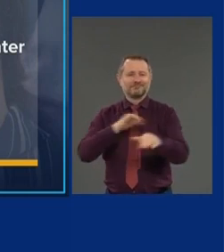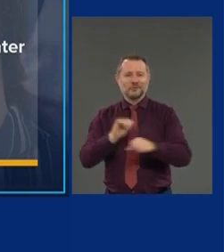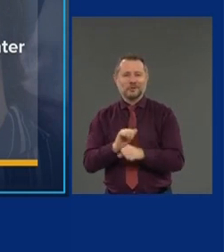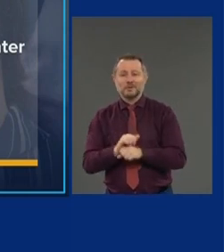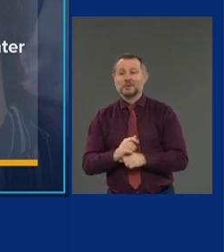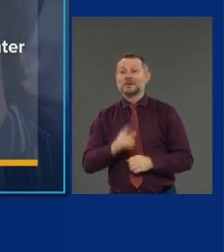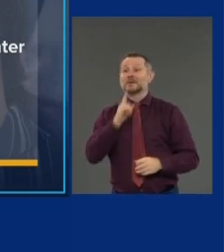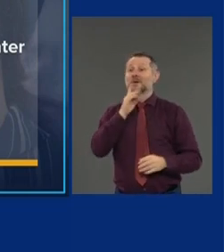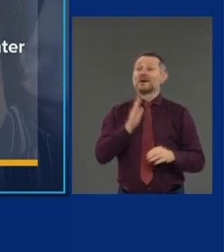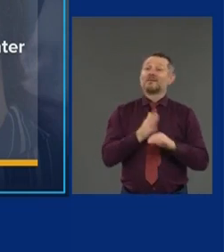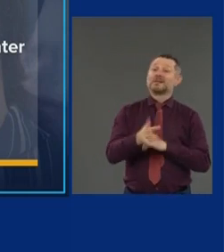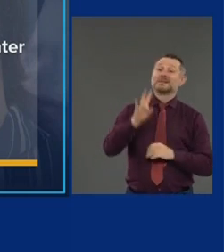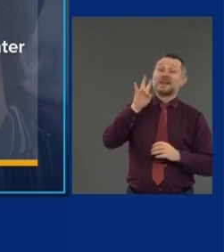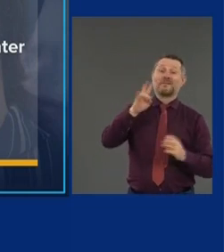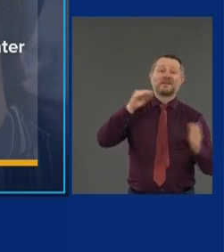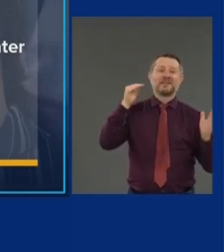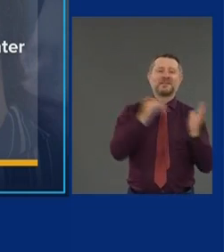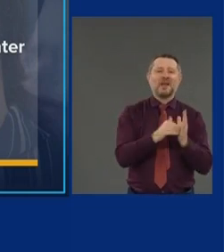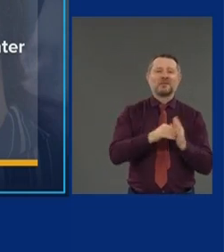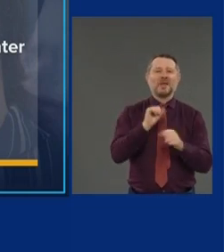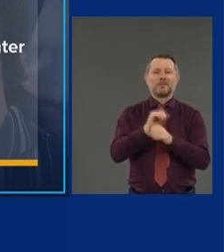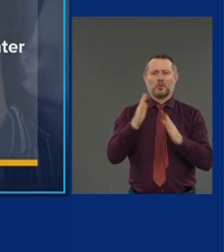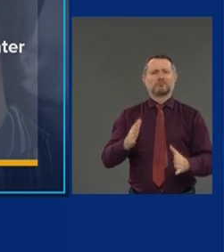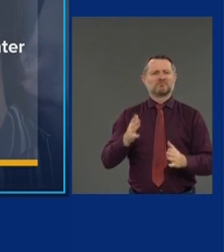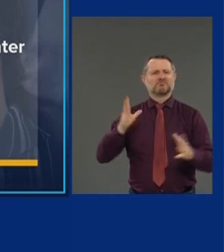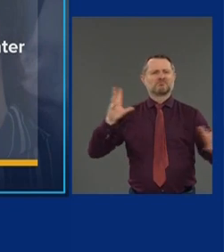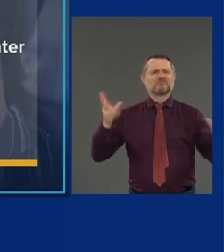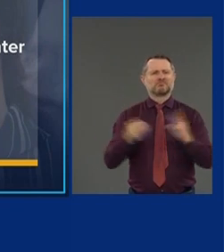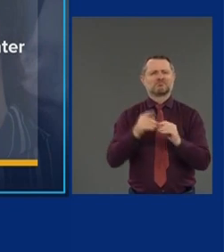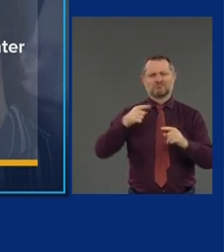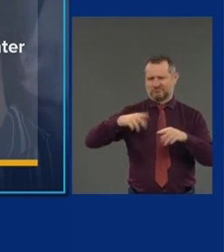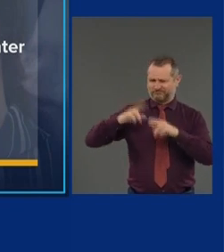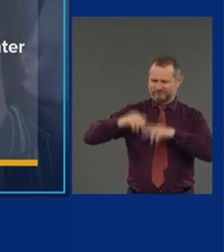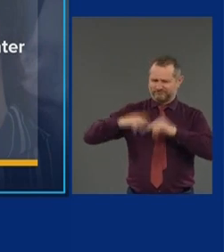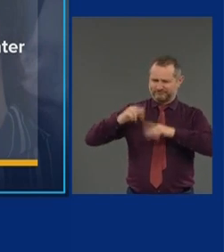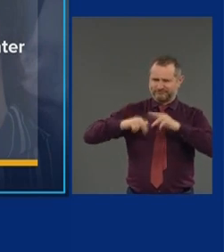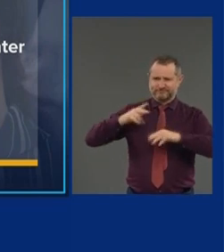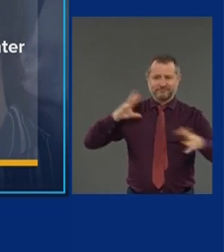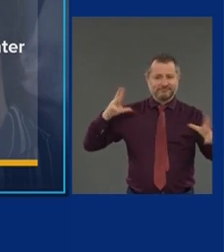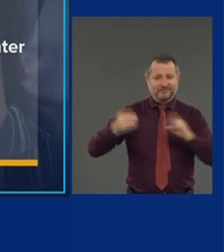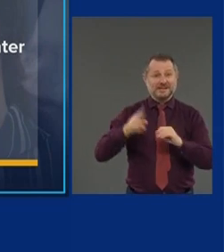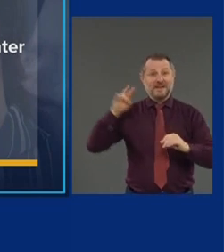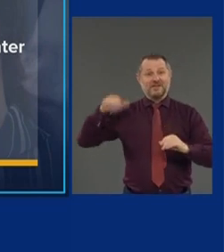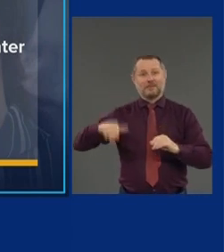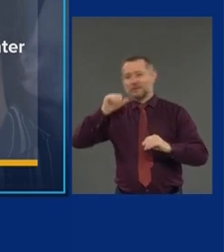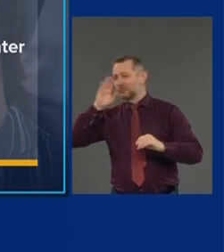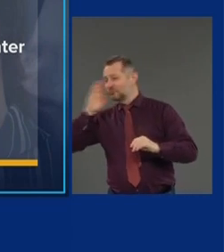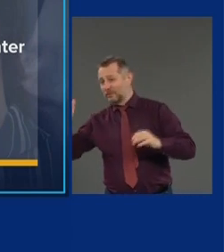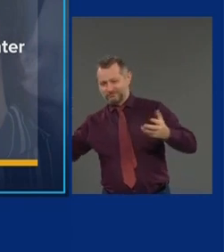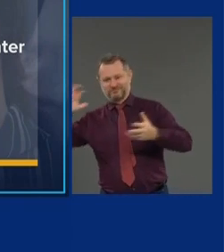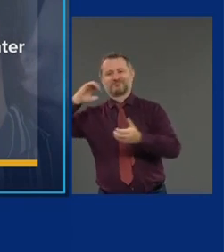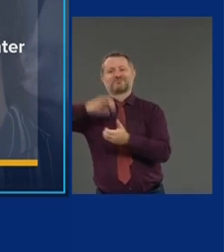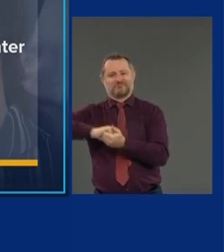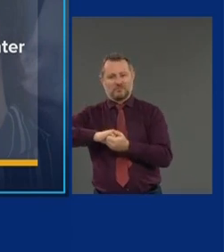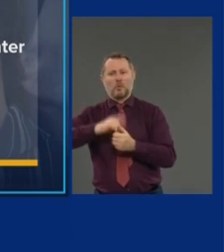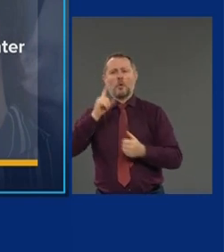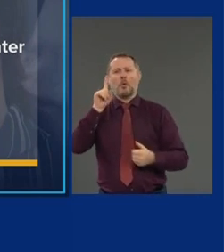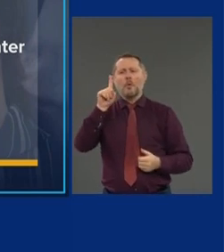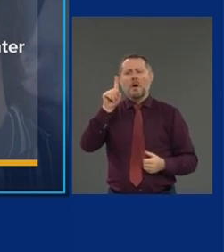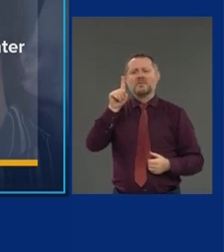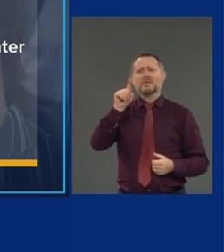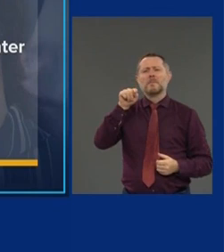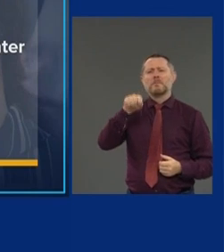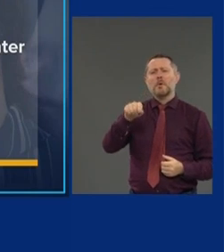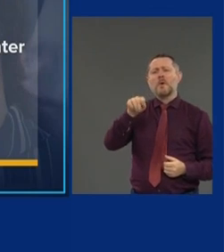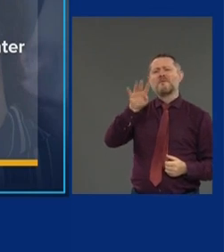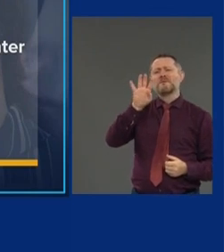time. Thus far, the LaGuardia Redevelopment Program has awarded more than $1.4 billion in contracts to